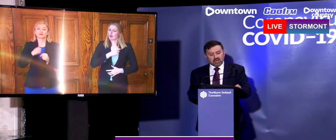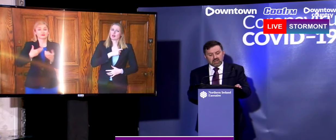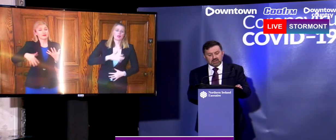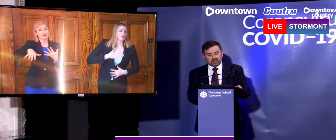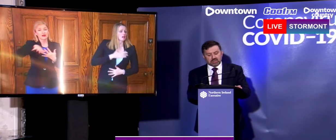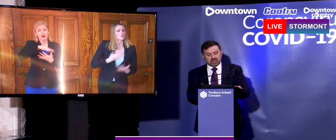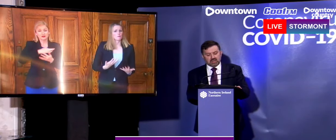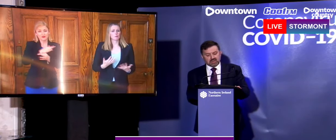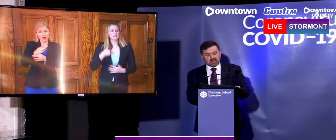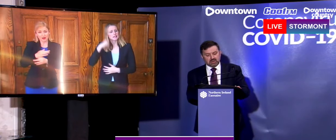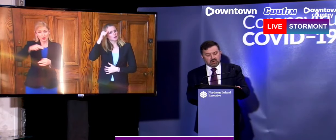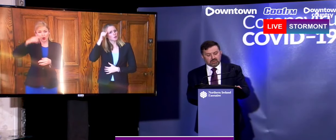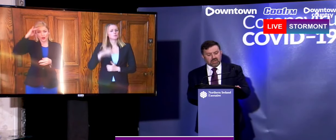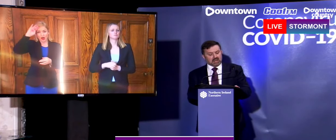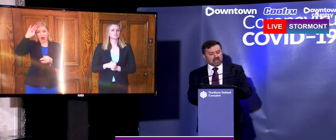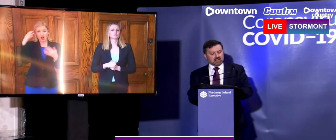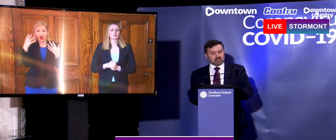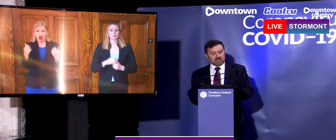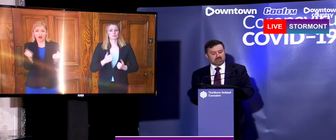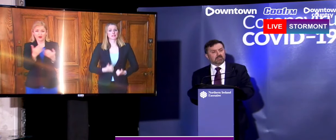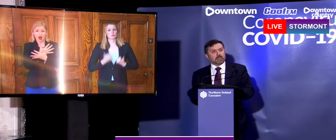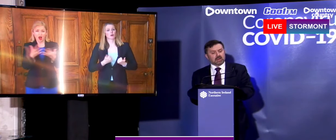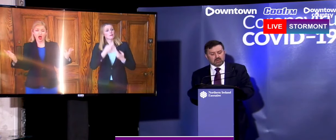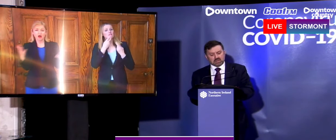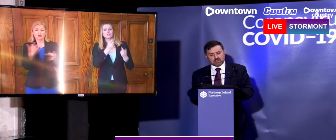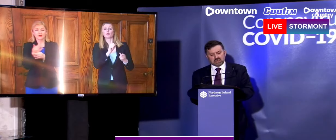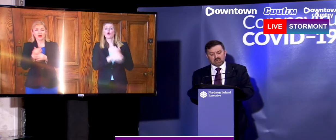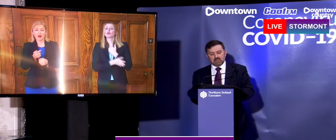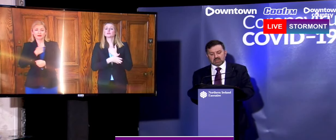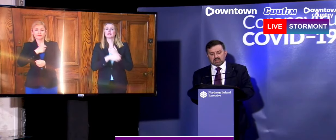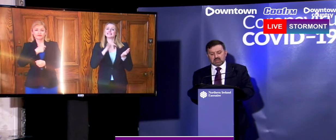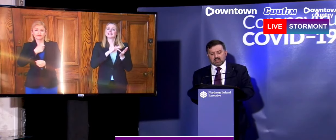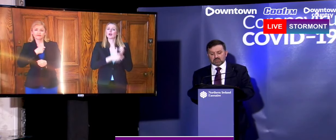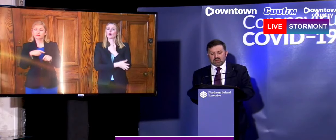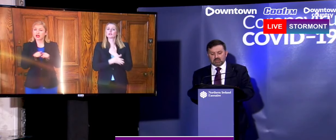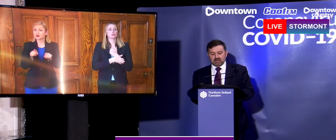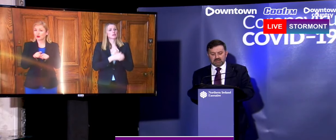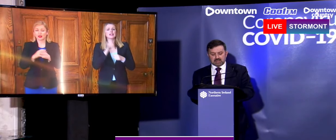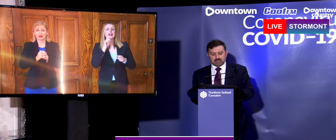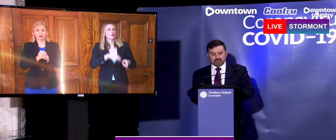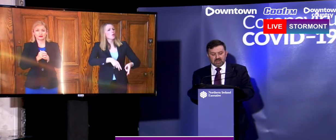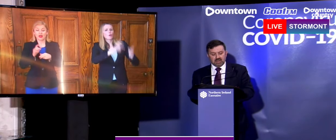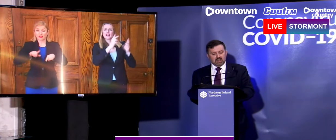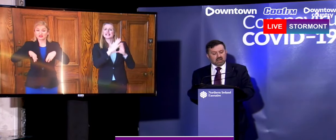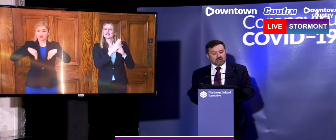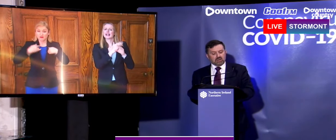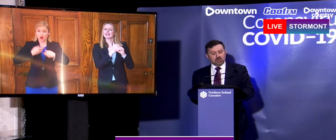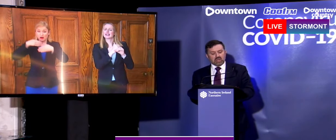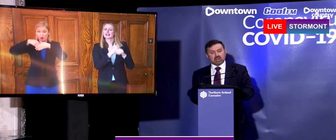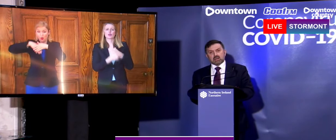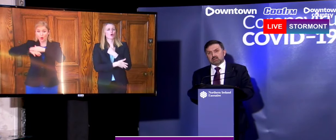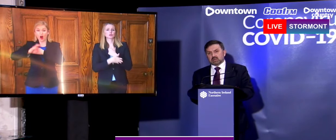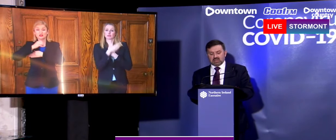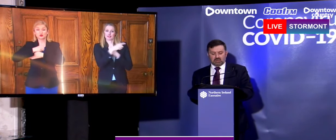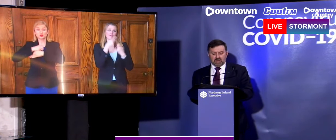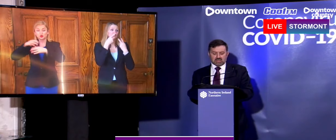This morning I had the opportunity to visit our new Nightingale Hospital which has been established at the City Hospital in Belfast. In only